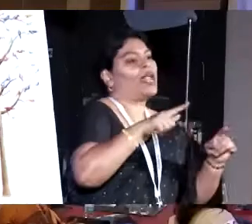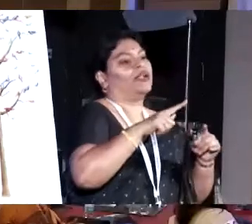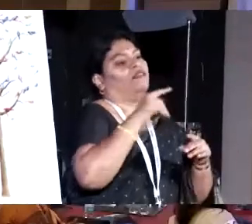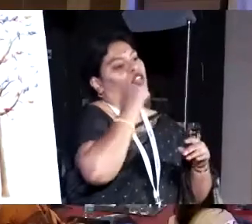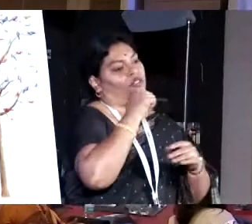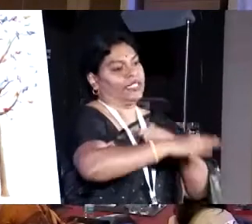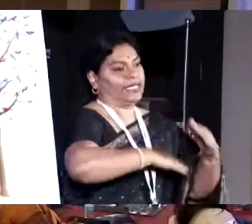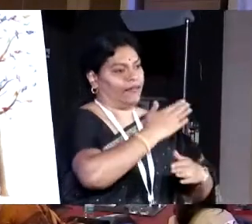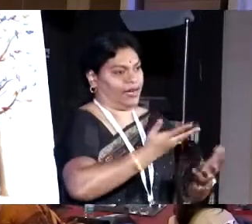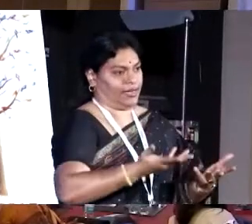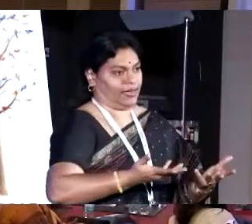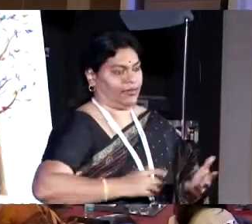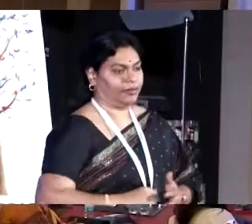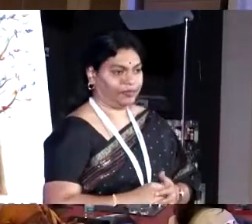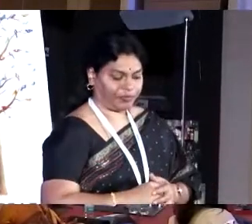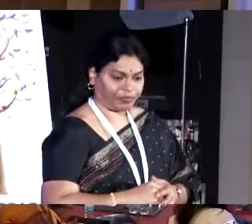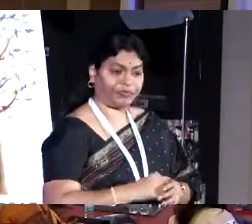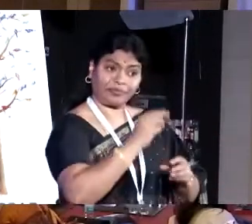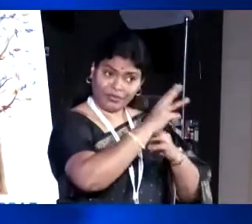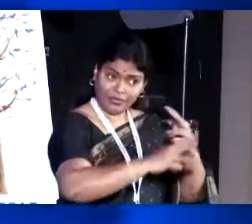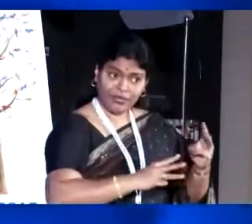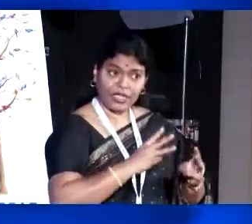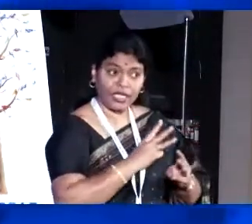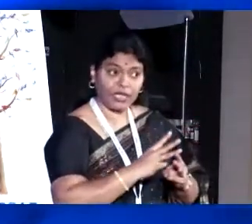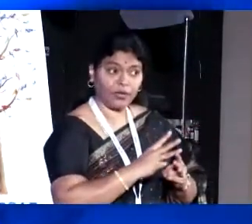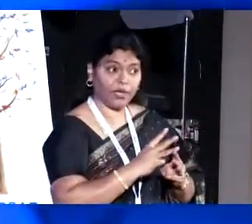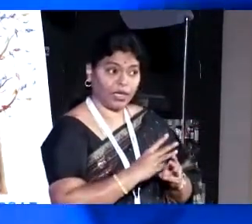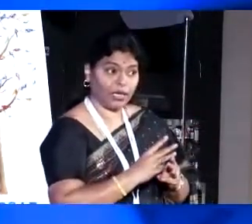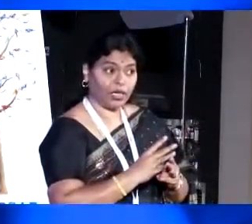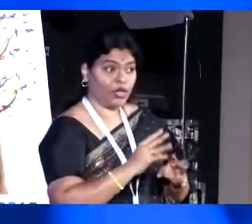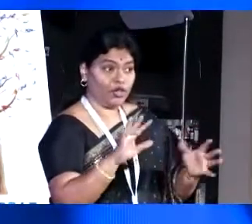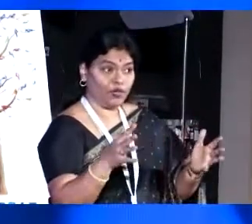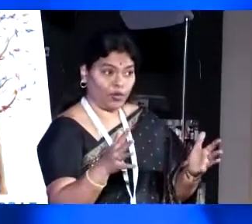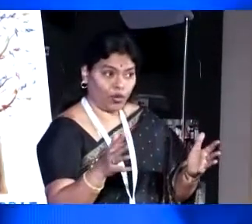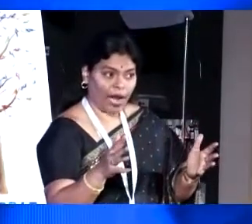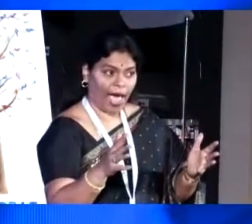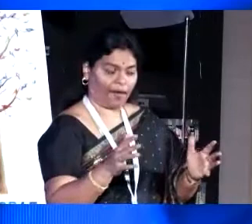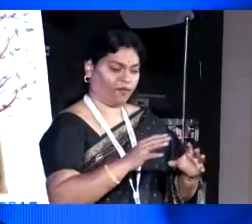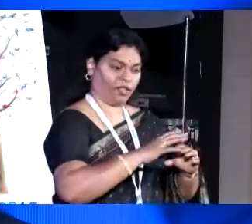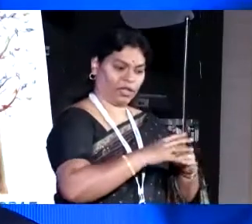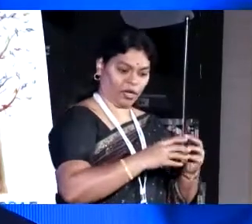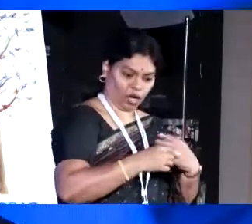We said that in a nation, in the world, if you do not have enough to wear, from wear, how you bring this piece of cloth.